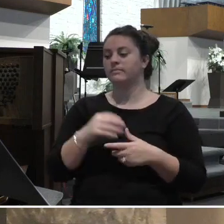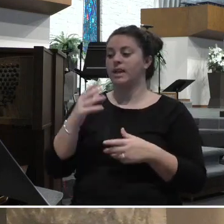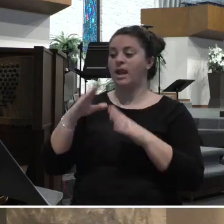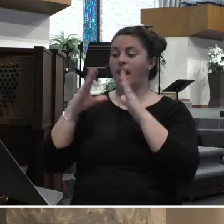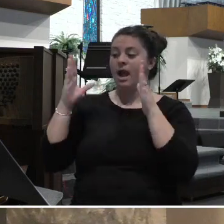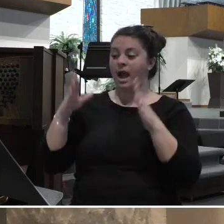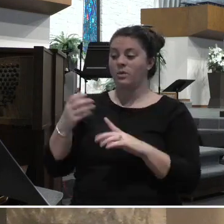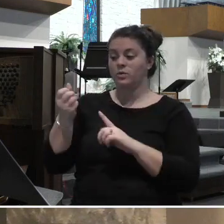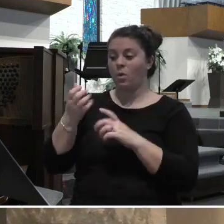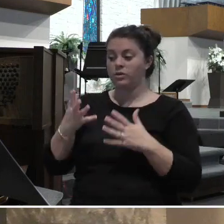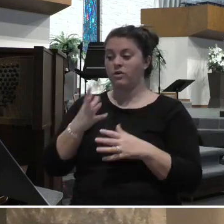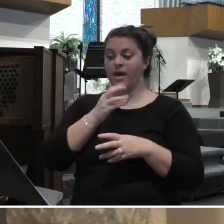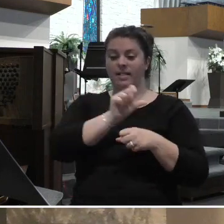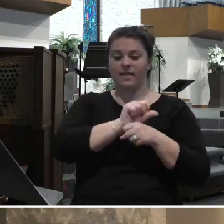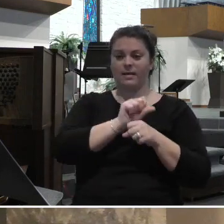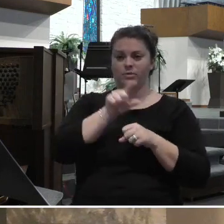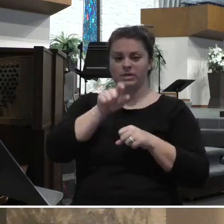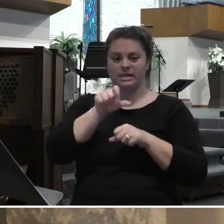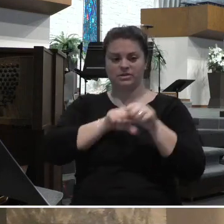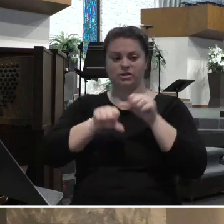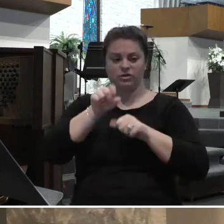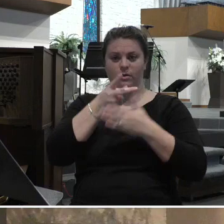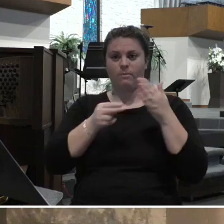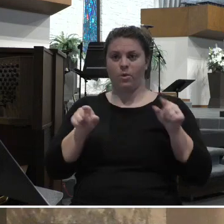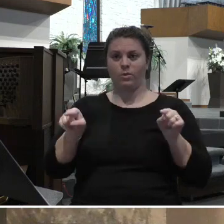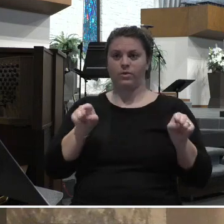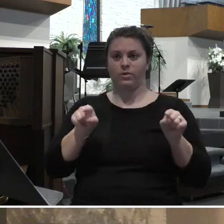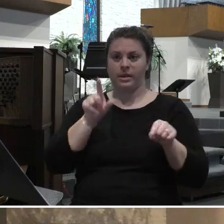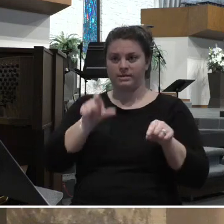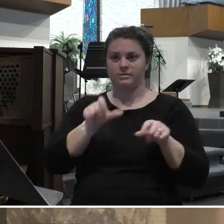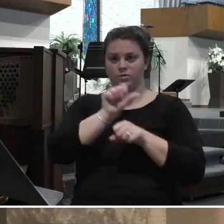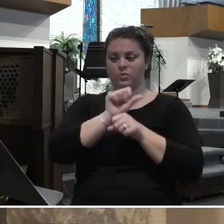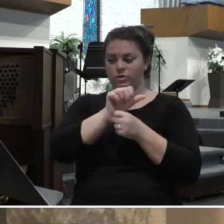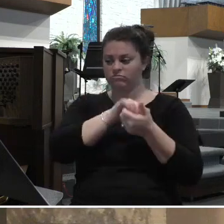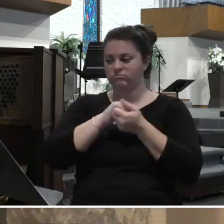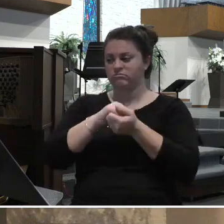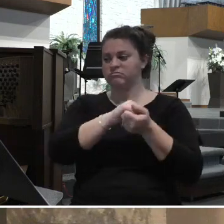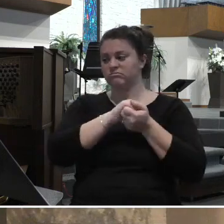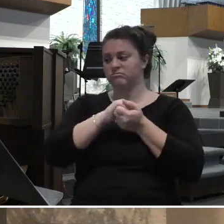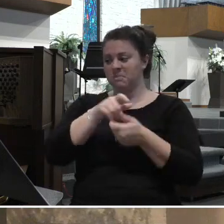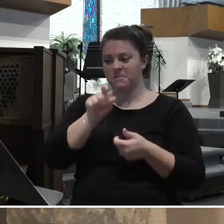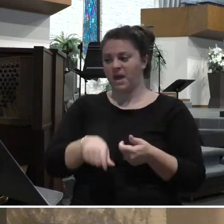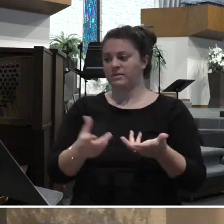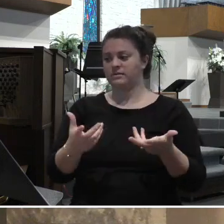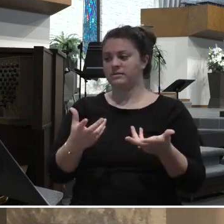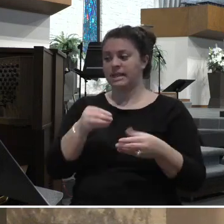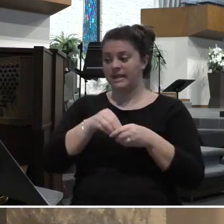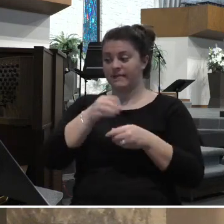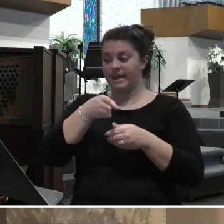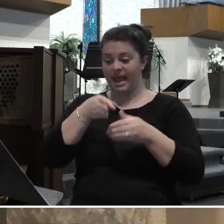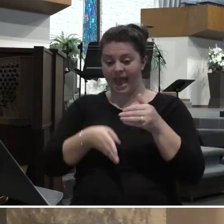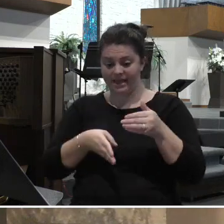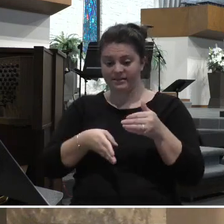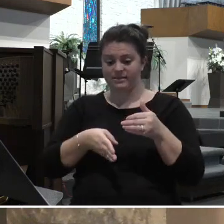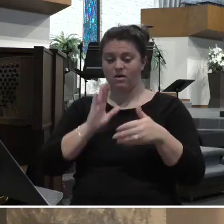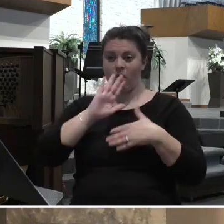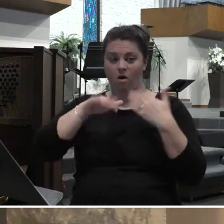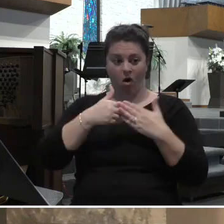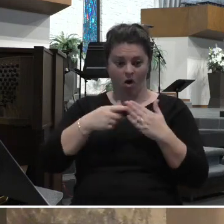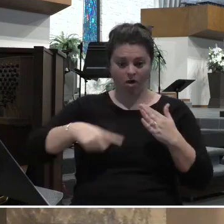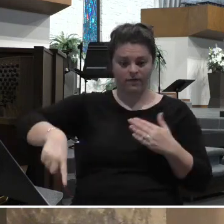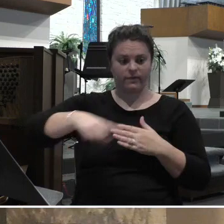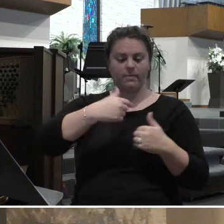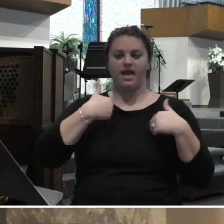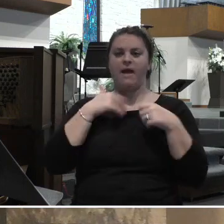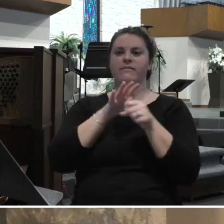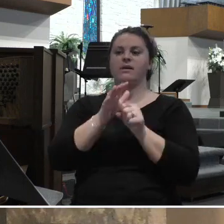The parable begins in this way. The kingdom of heaven is like a landowner who went out early in the morning to hire laborers for his vineyard.